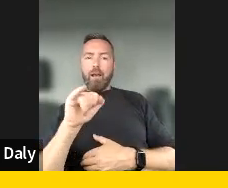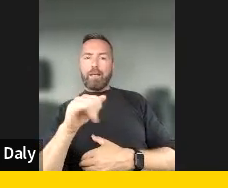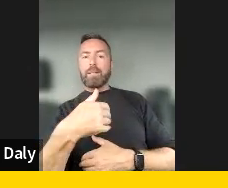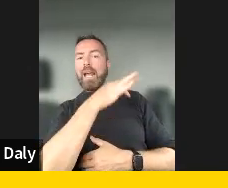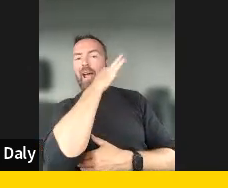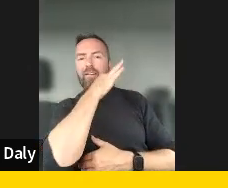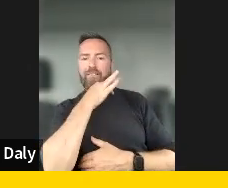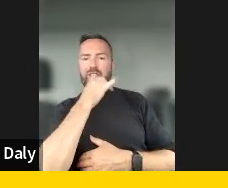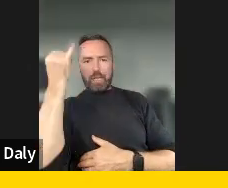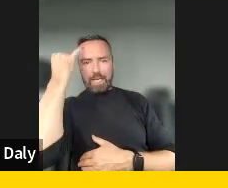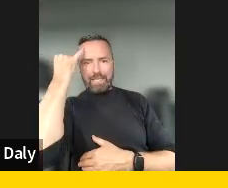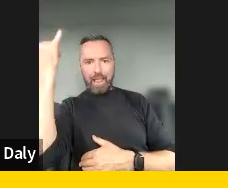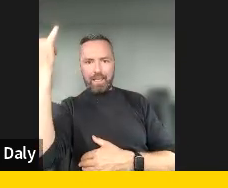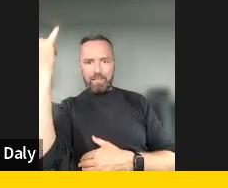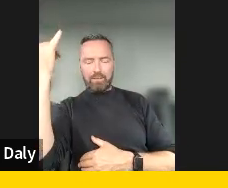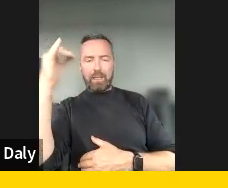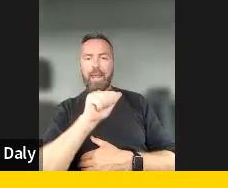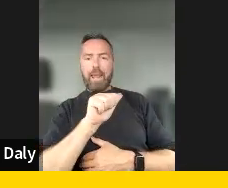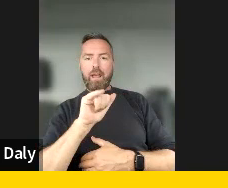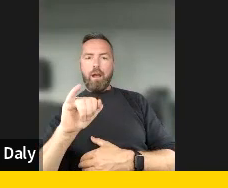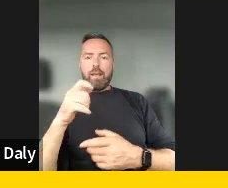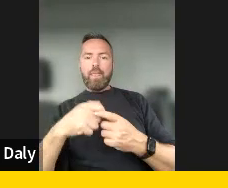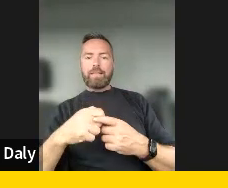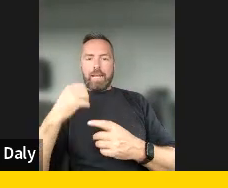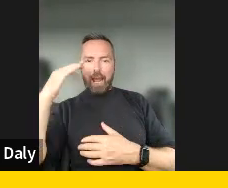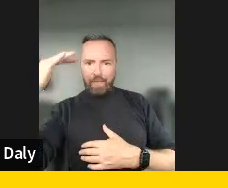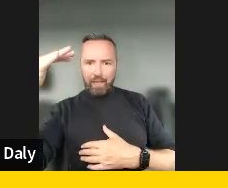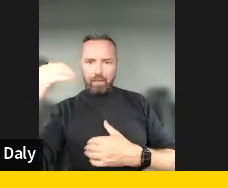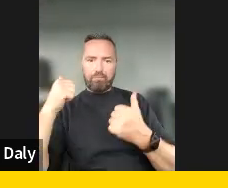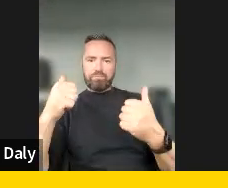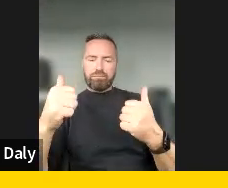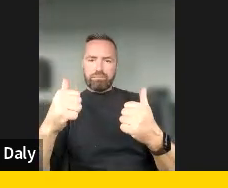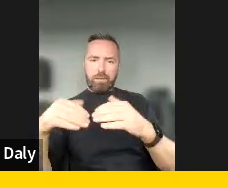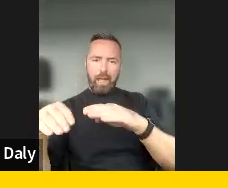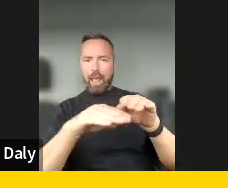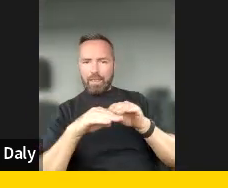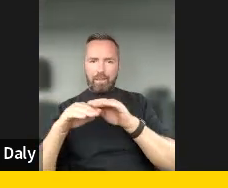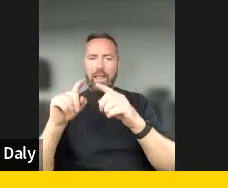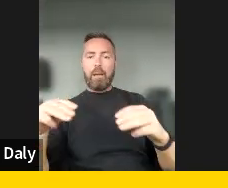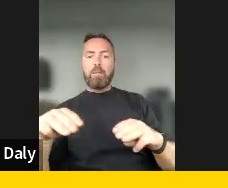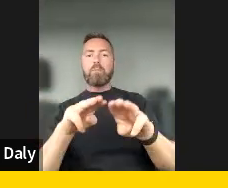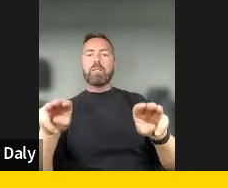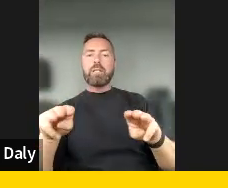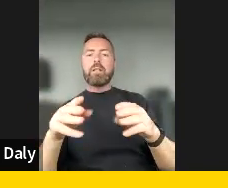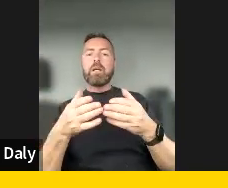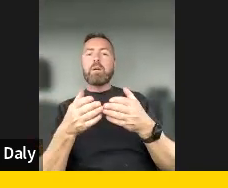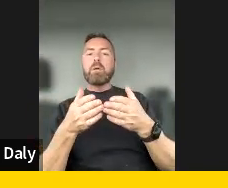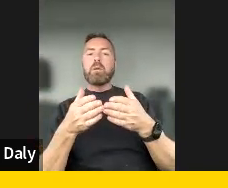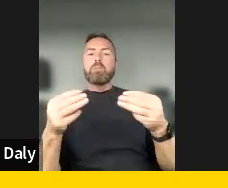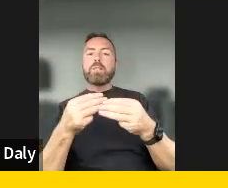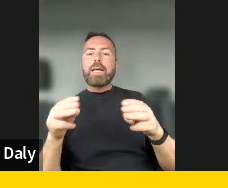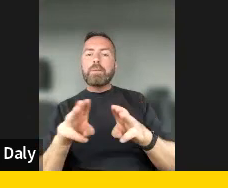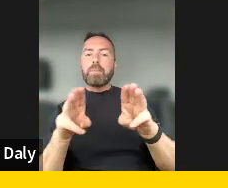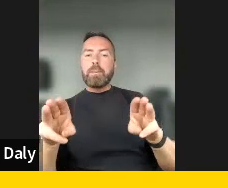striving for is an AI that is ethical and that protects people's communities and society from, um, escalating